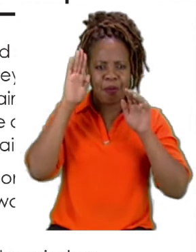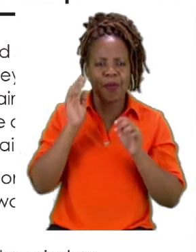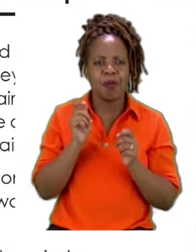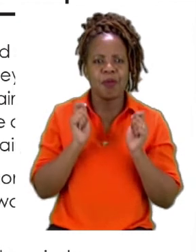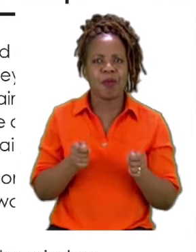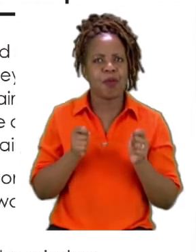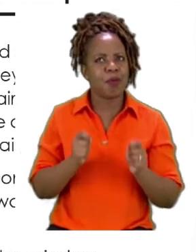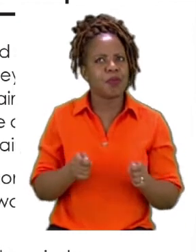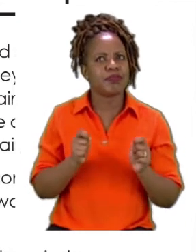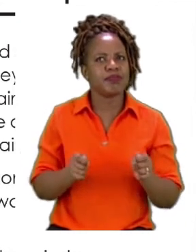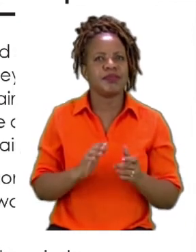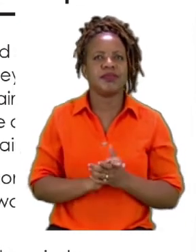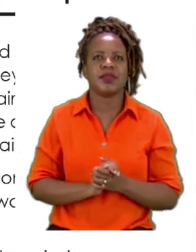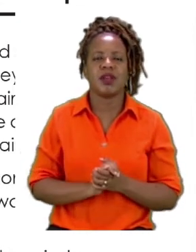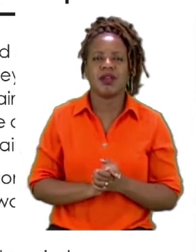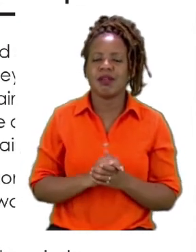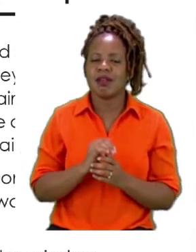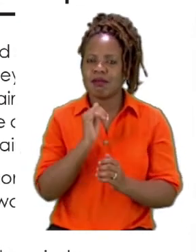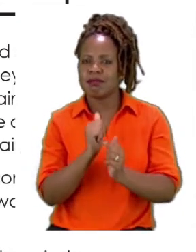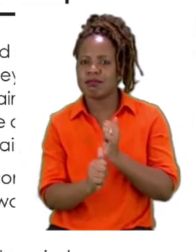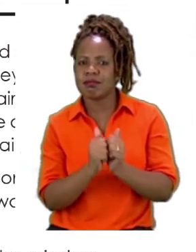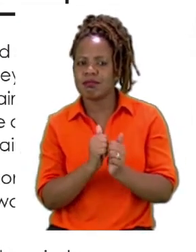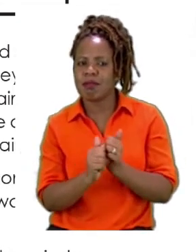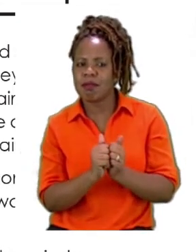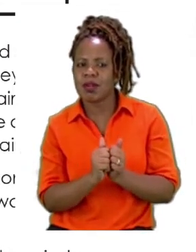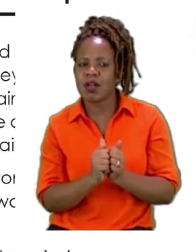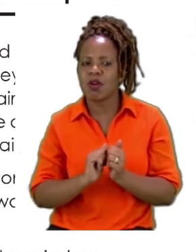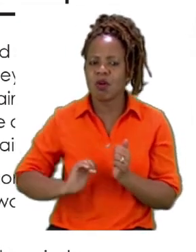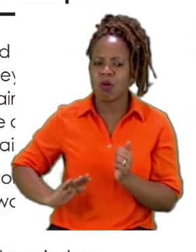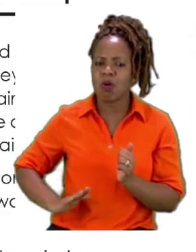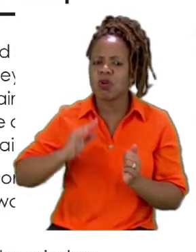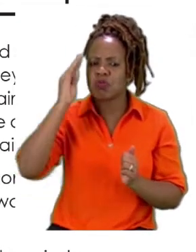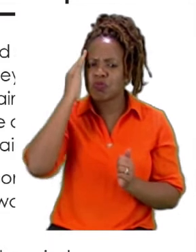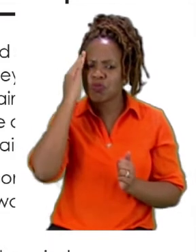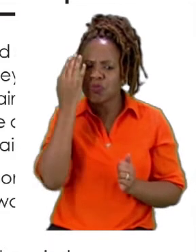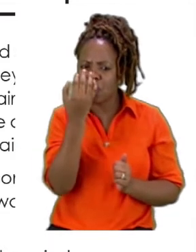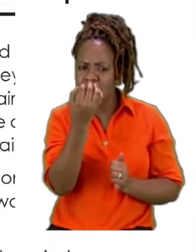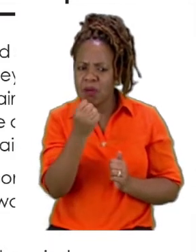there will be a bicycle ride. A bicycle to ride along the river.